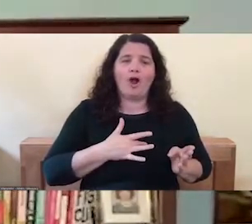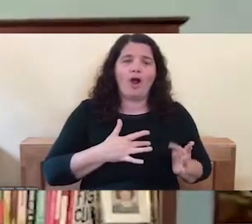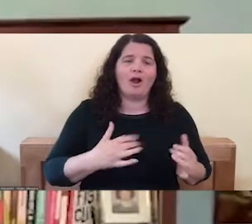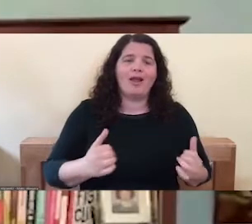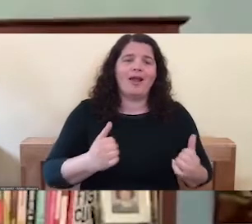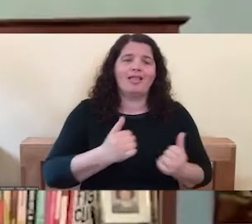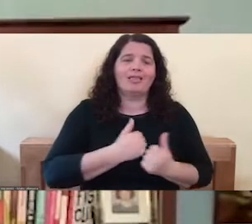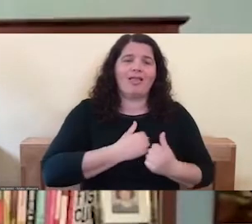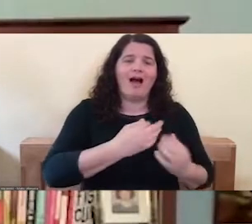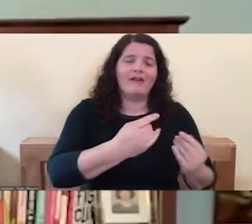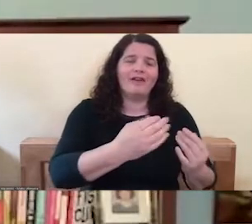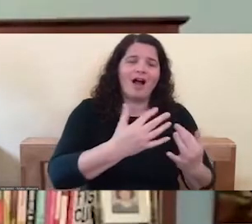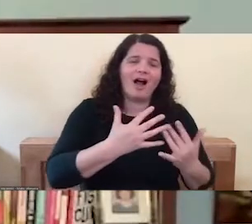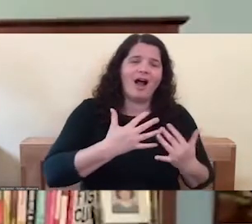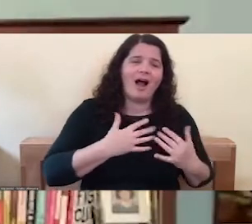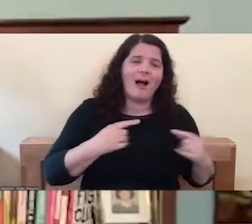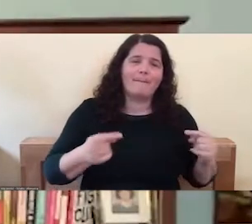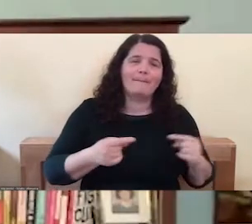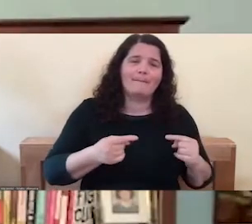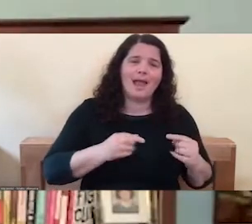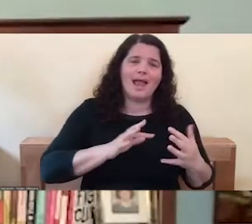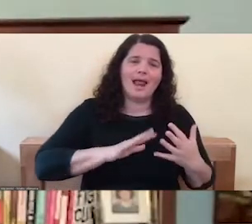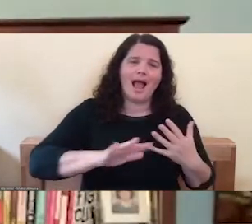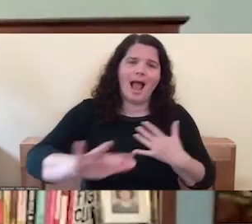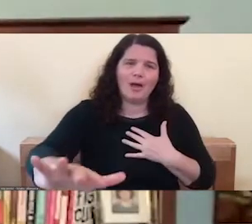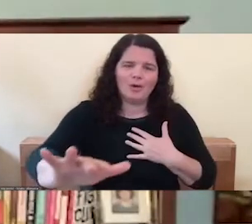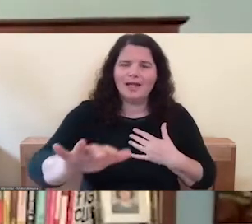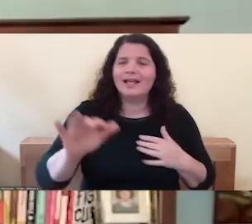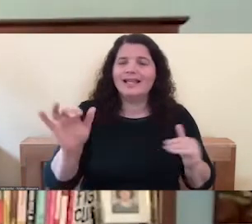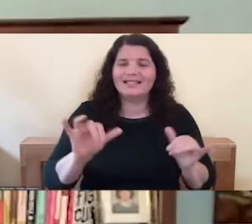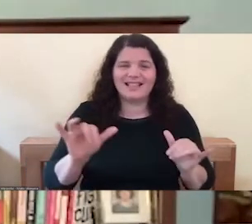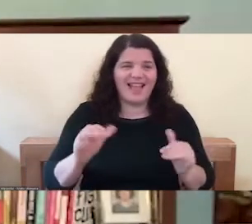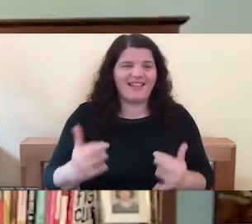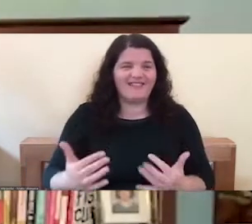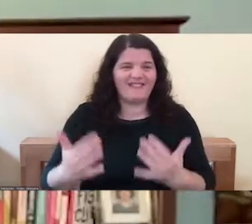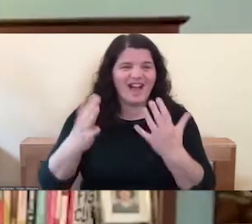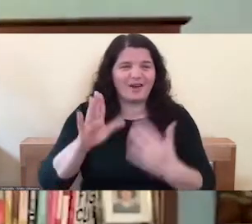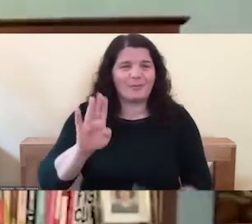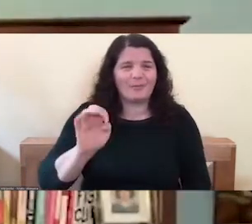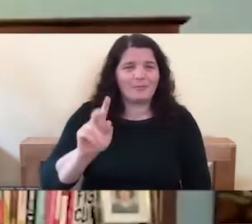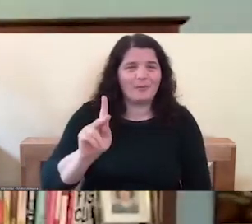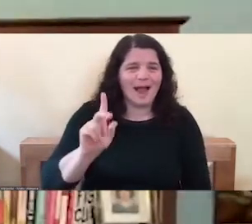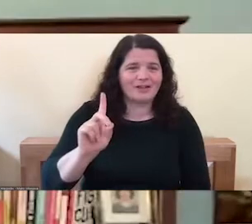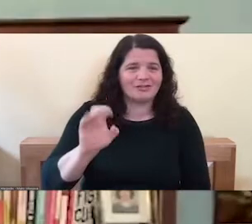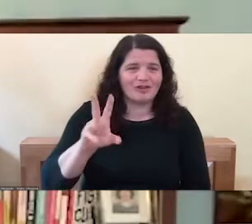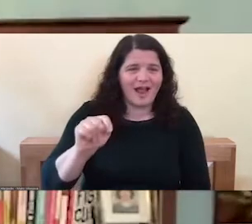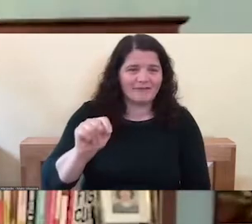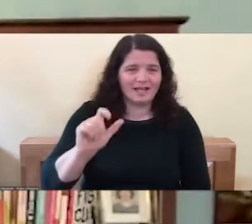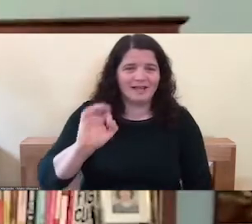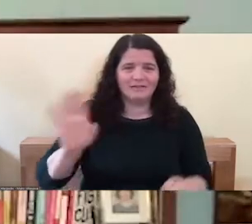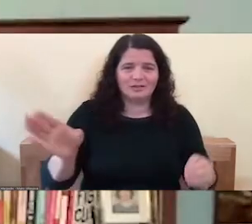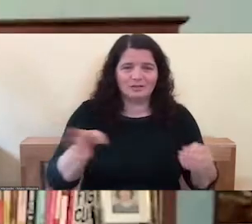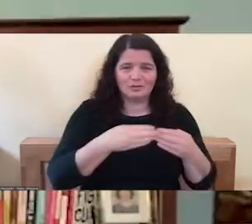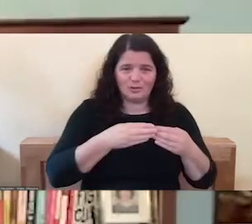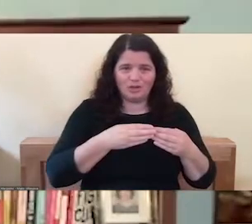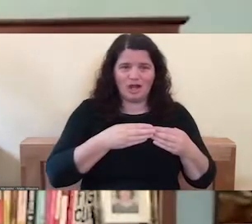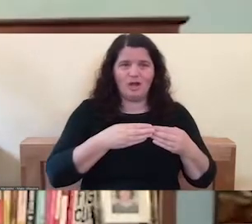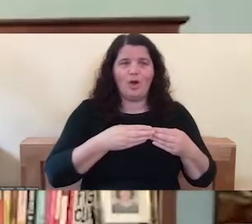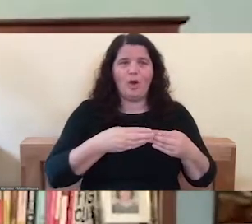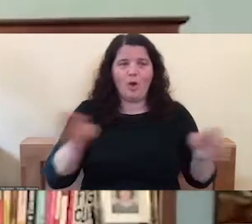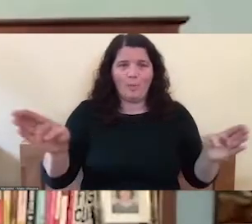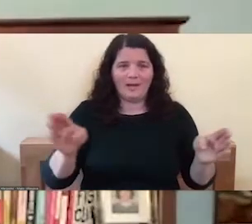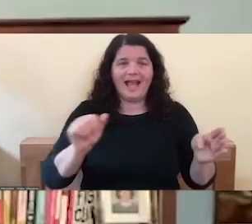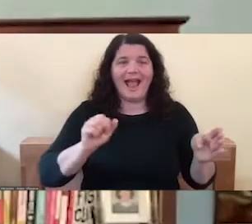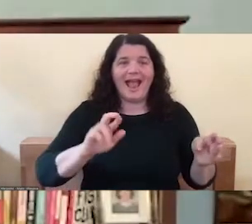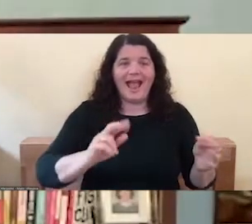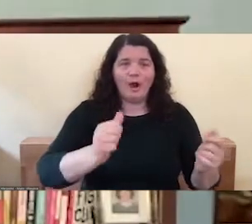rushes out. And the reason it's called backdraft is it's like a fire, you know, if the doors are shut on a fire and you open the doors, air rushes